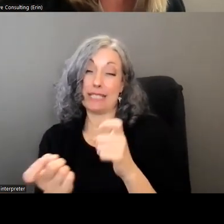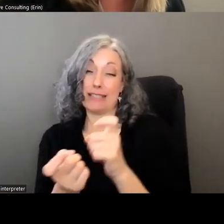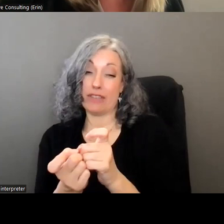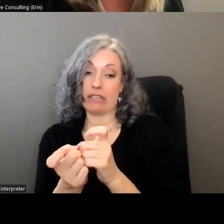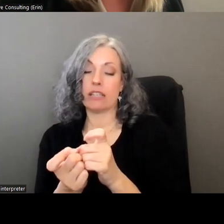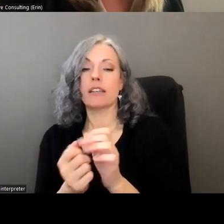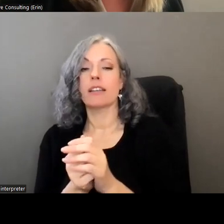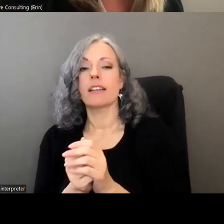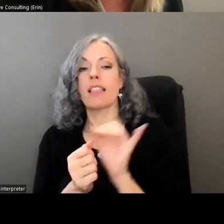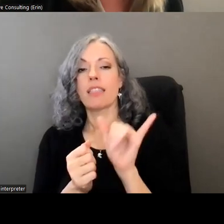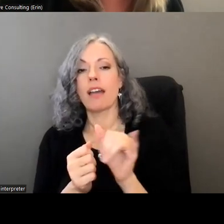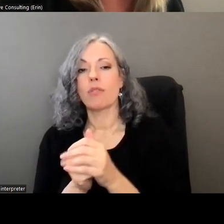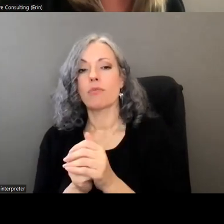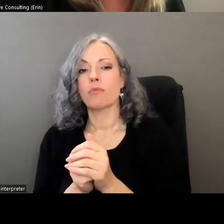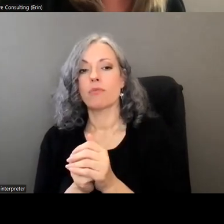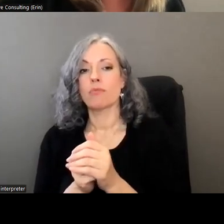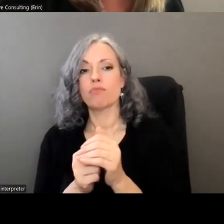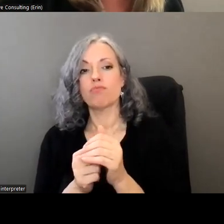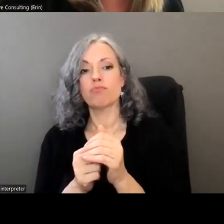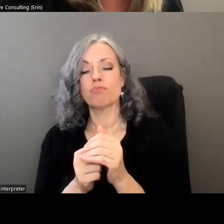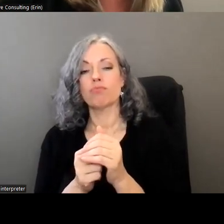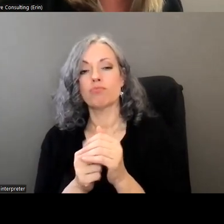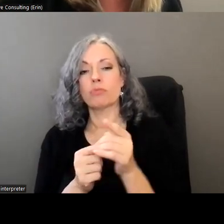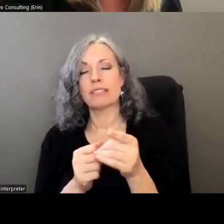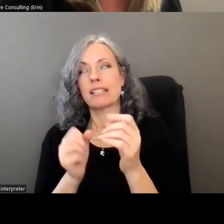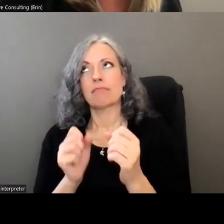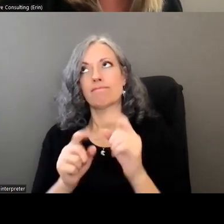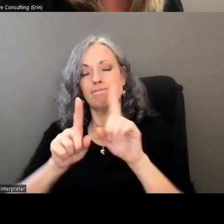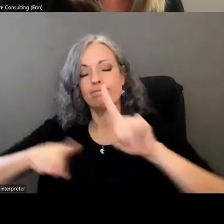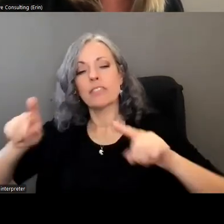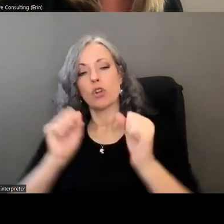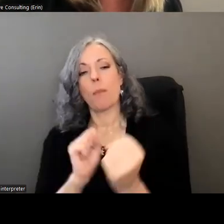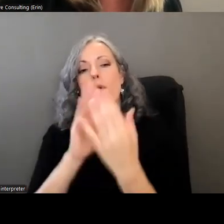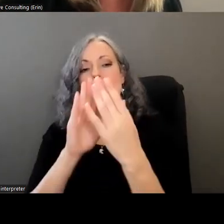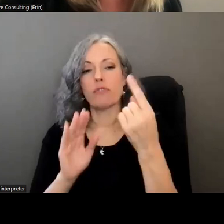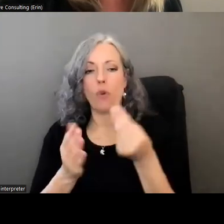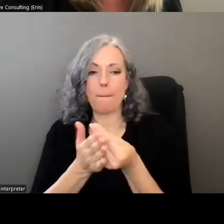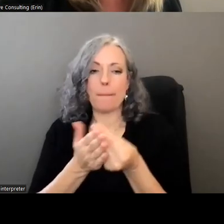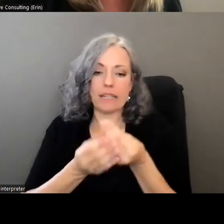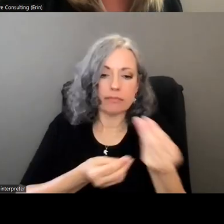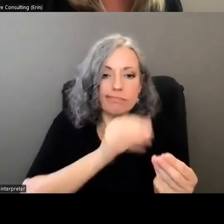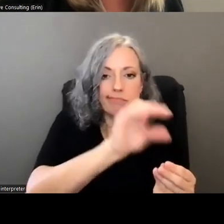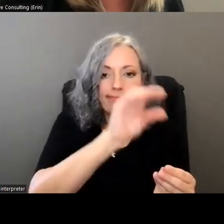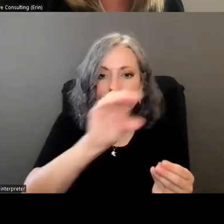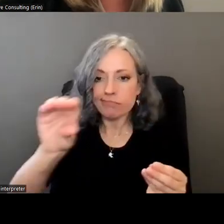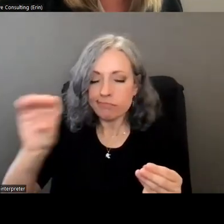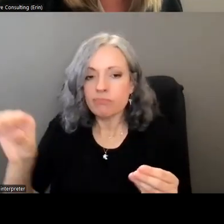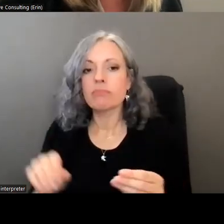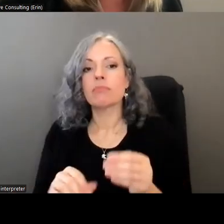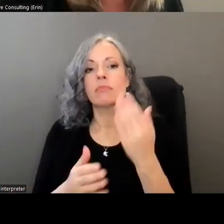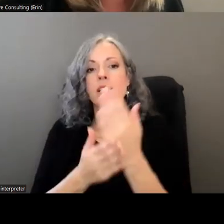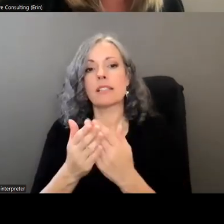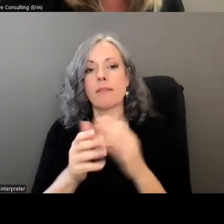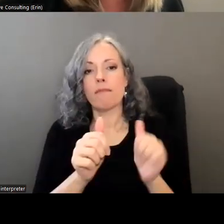-county triple a's um and in each seems to take a different approach to how they distribute funding and resources some choose to follow the interstate funding